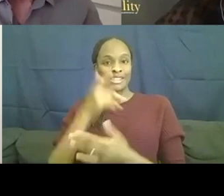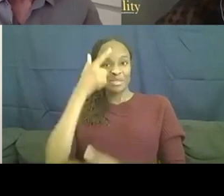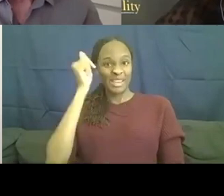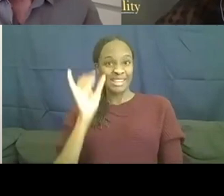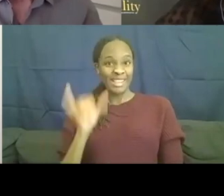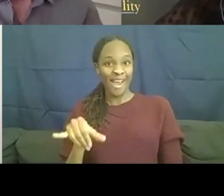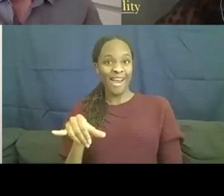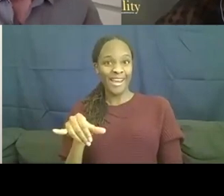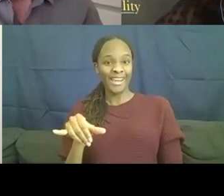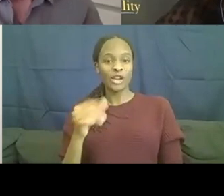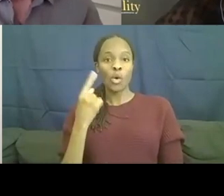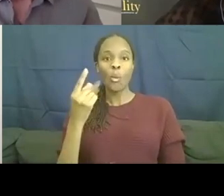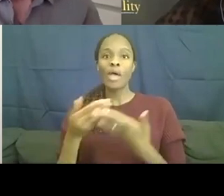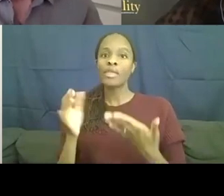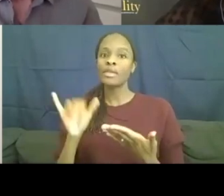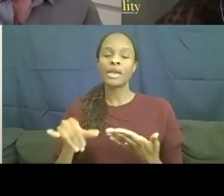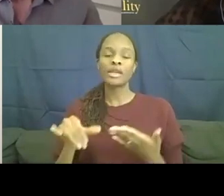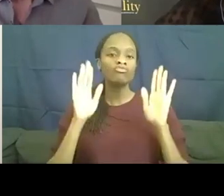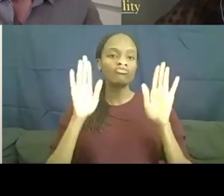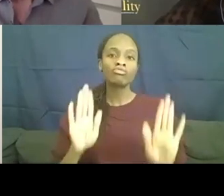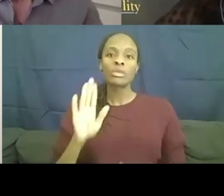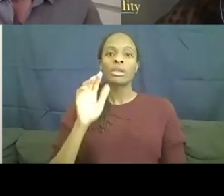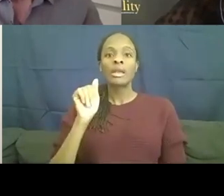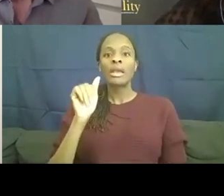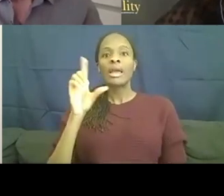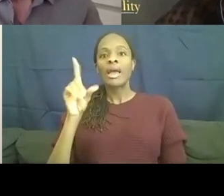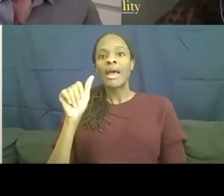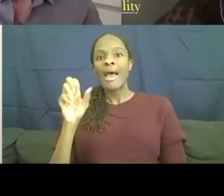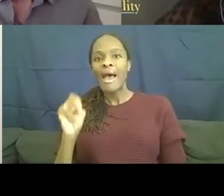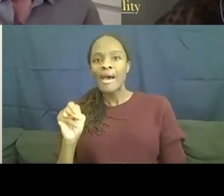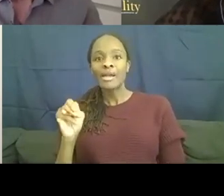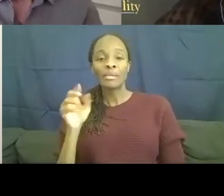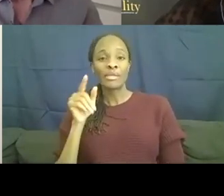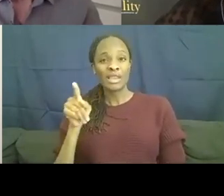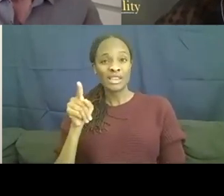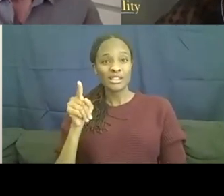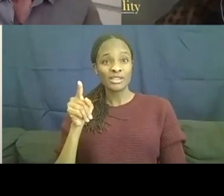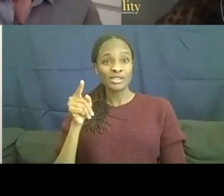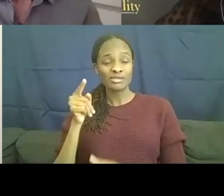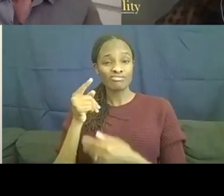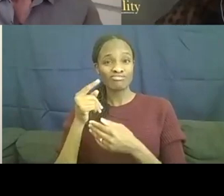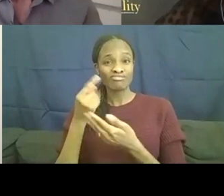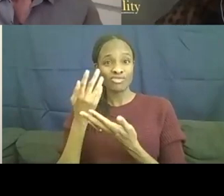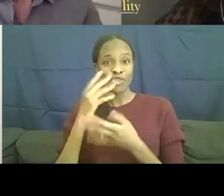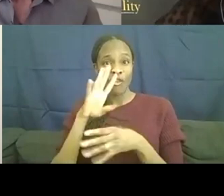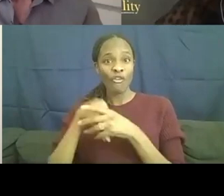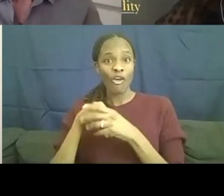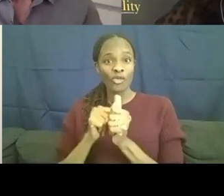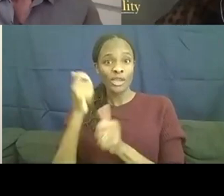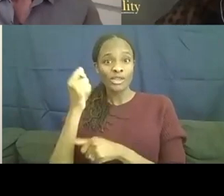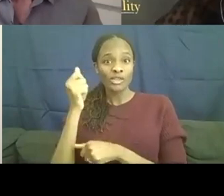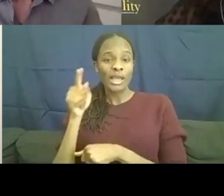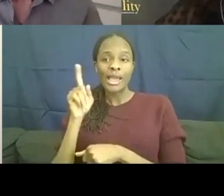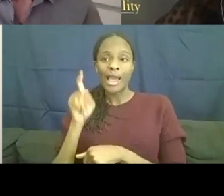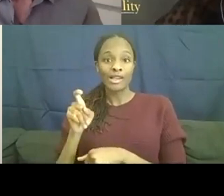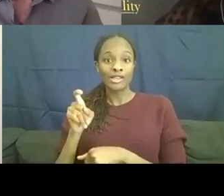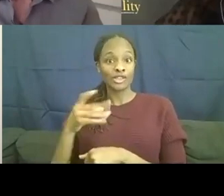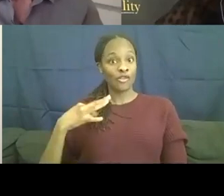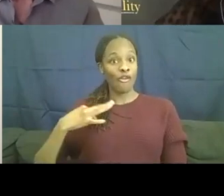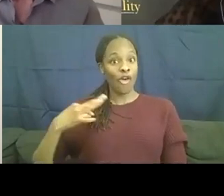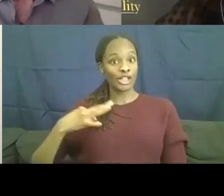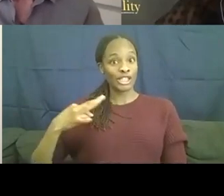And what, one of the things that's been wonderful, Adam has been part of, for his scholarship, he has to do a certain amount of volunteer work